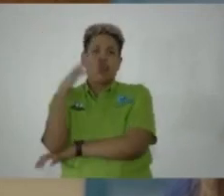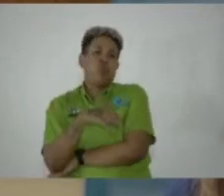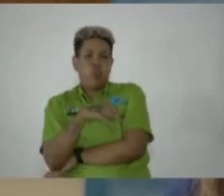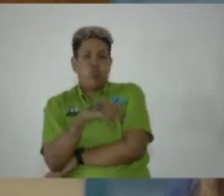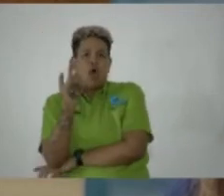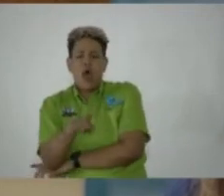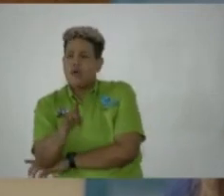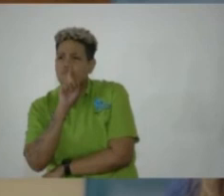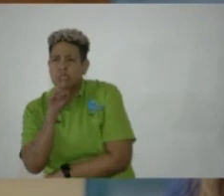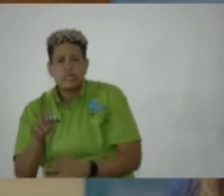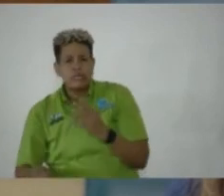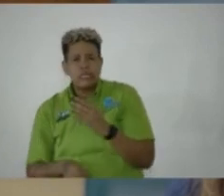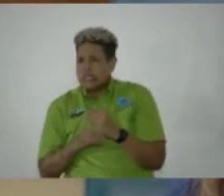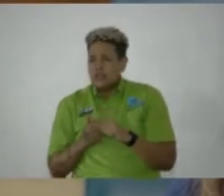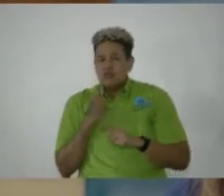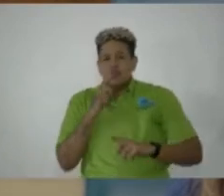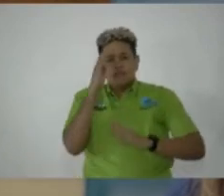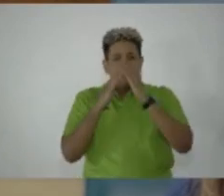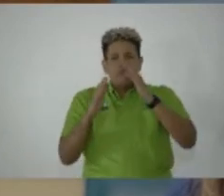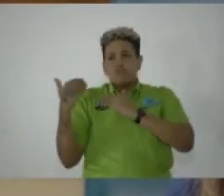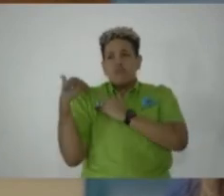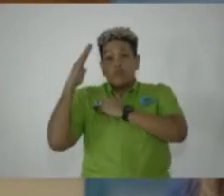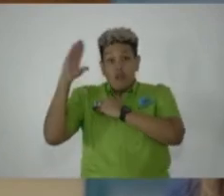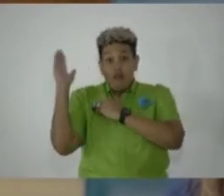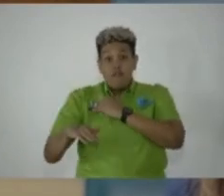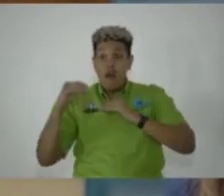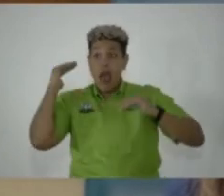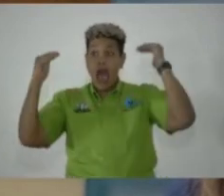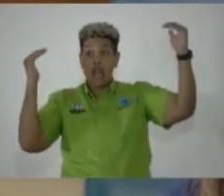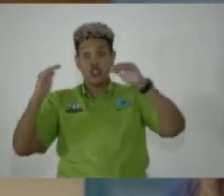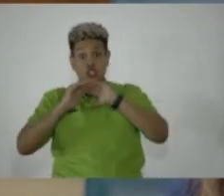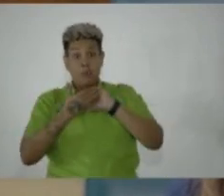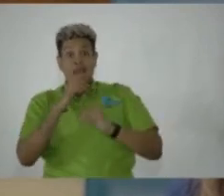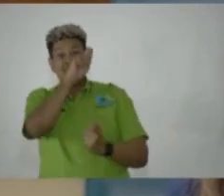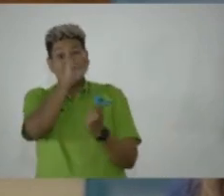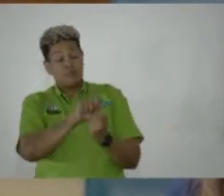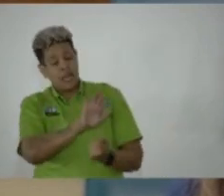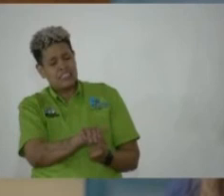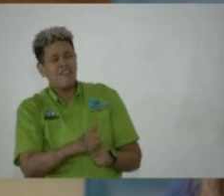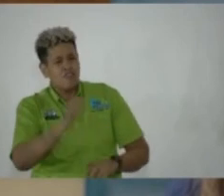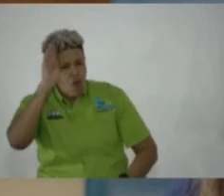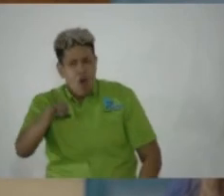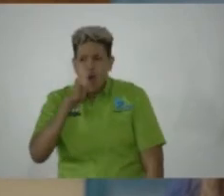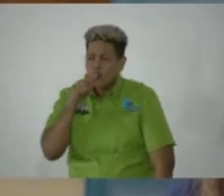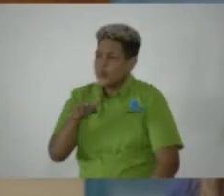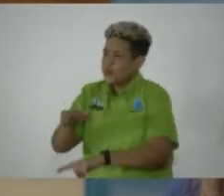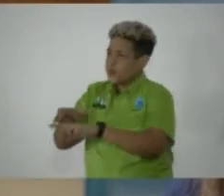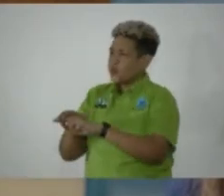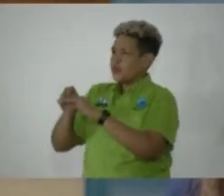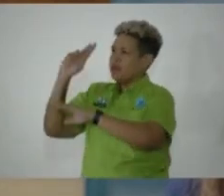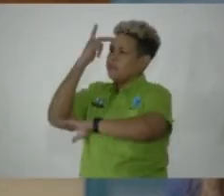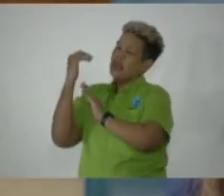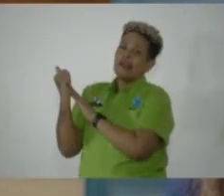a sacred responsibility of all adults of this country, and in particular, all who sit in political